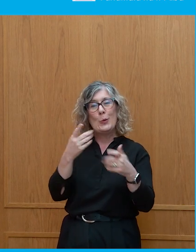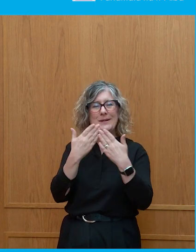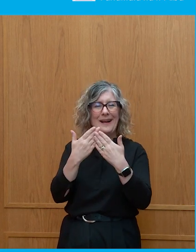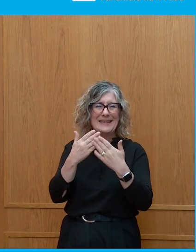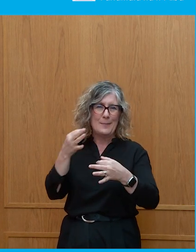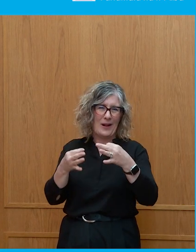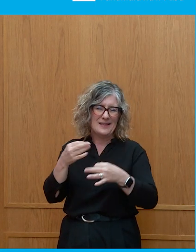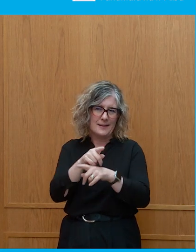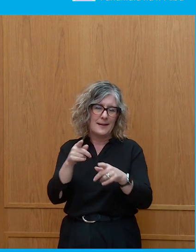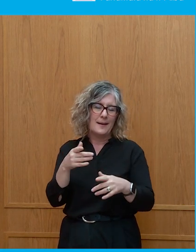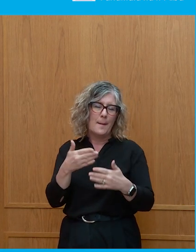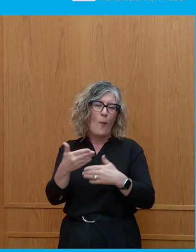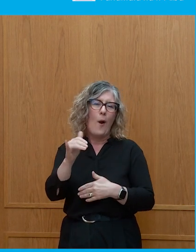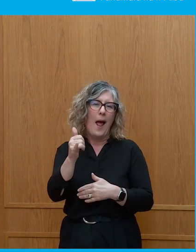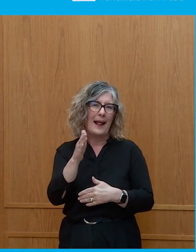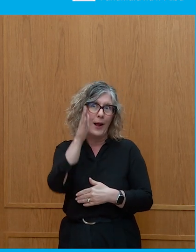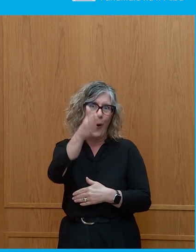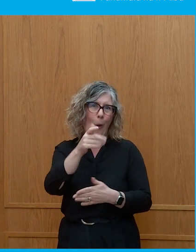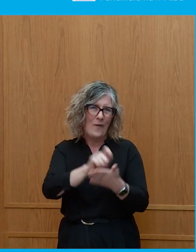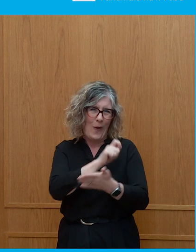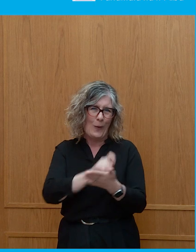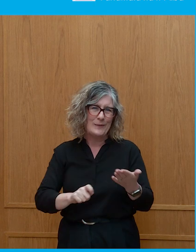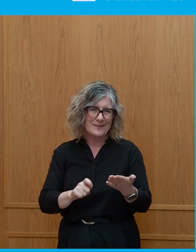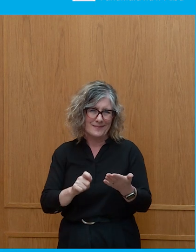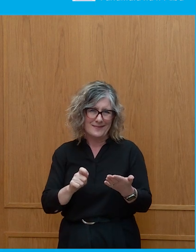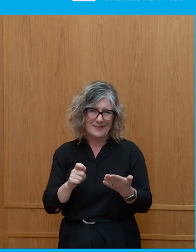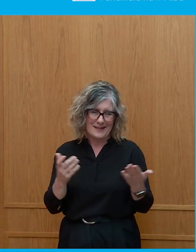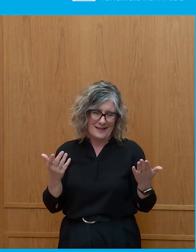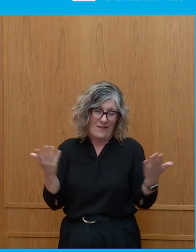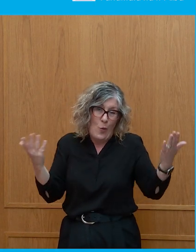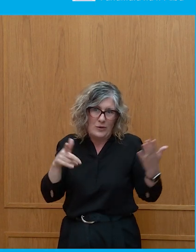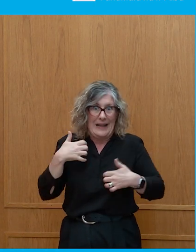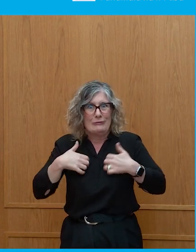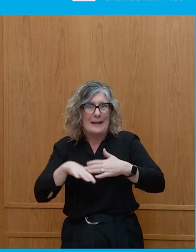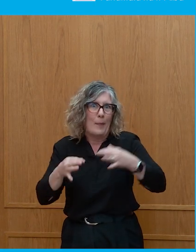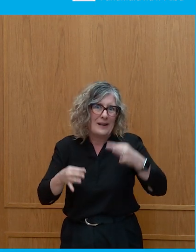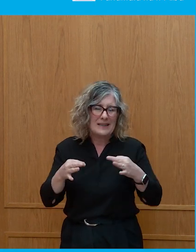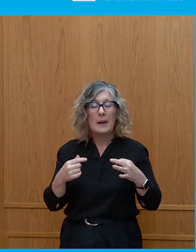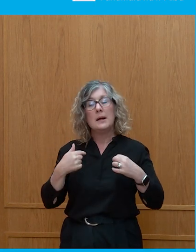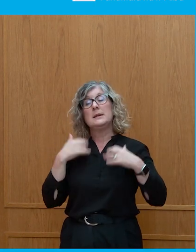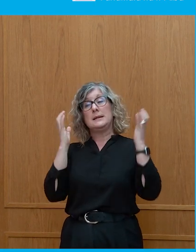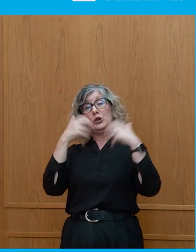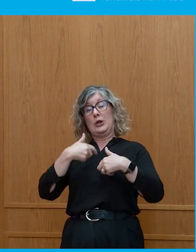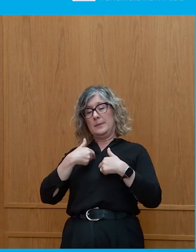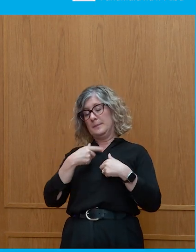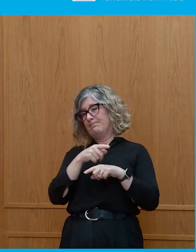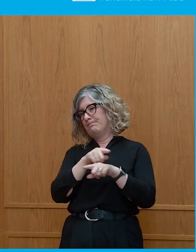students than not anyway, but my concern was always if young people don't participate